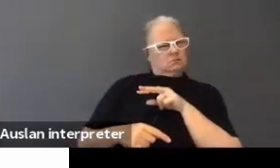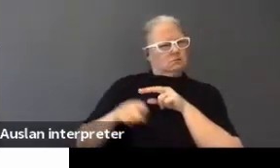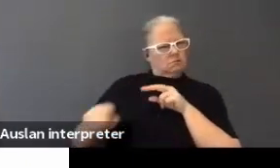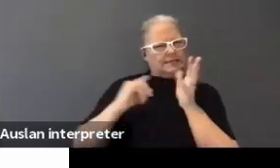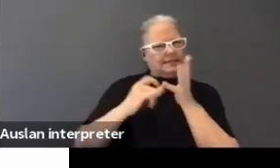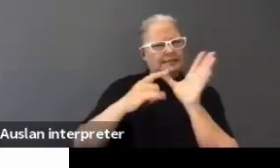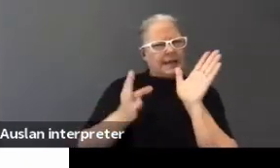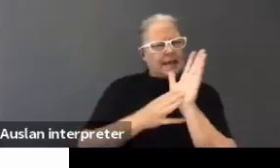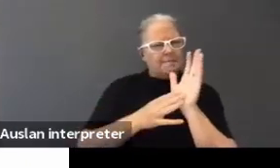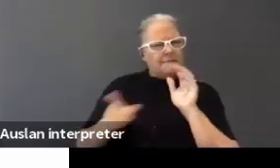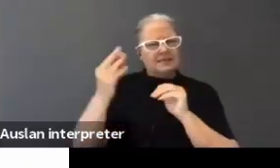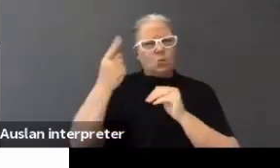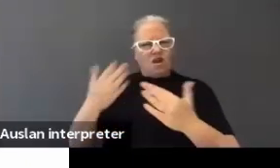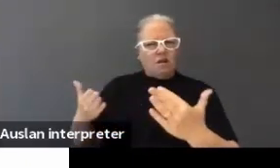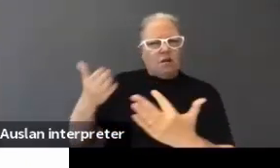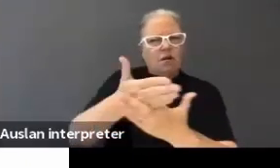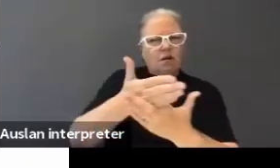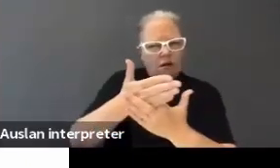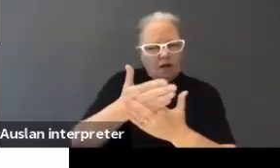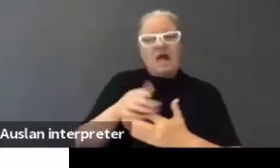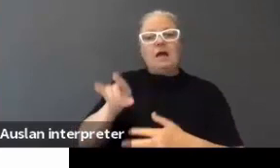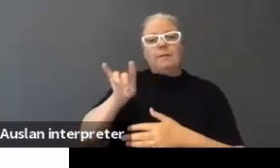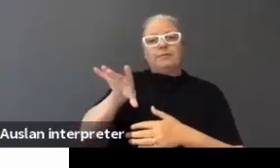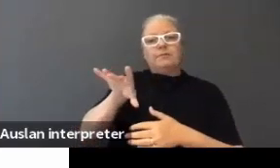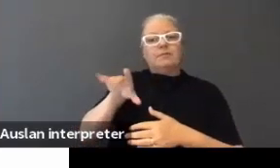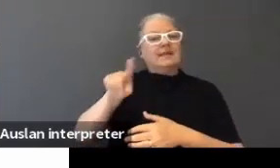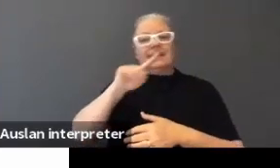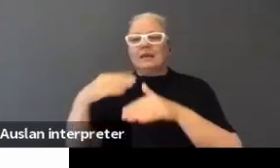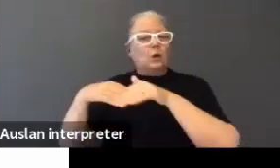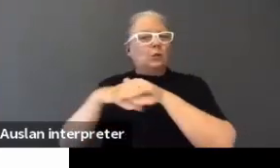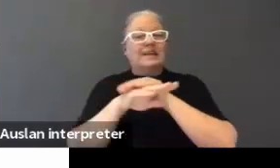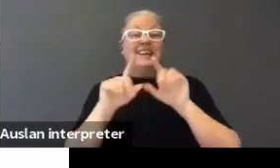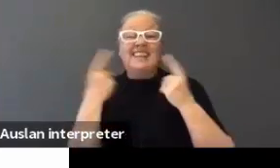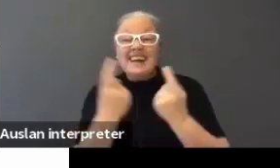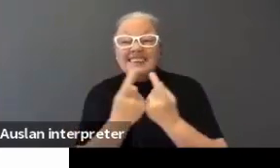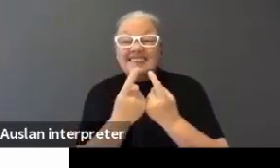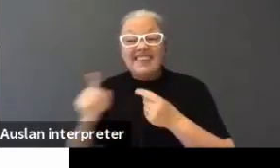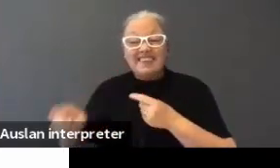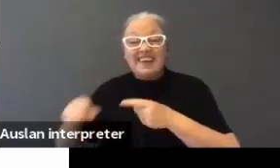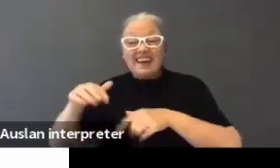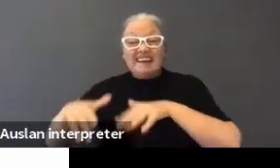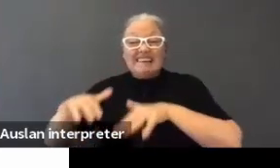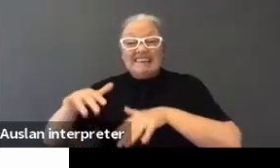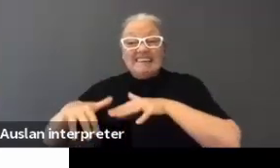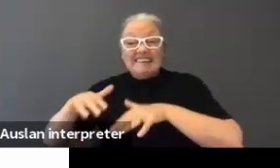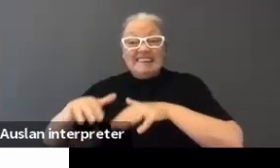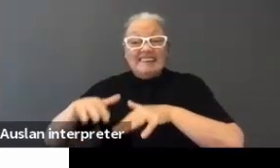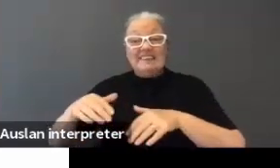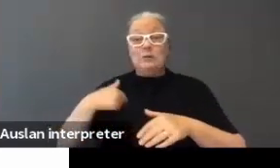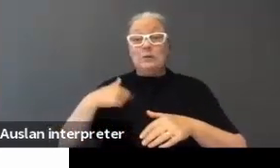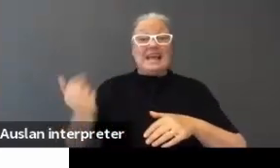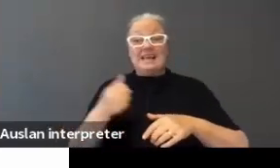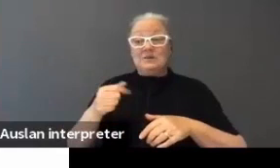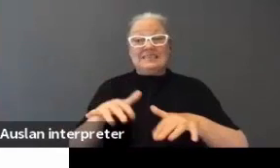someone gatecrashing, and they denied them access to the class. So, we've had to scramble to get the recording